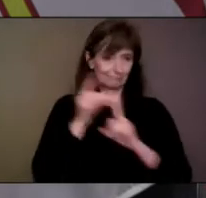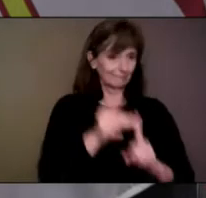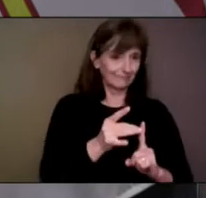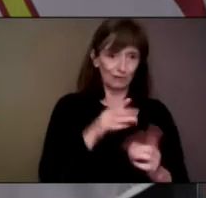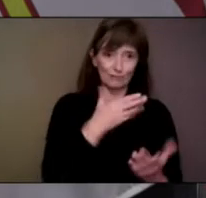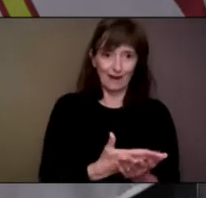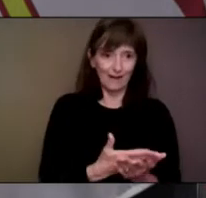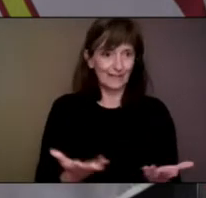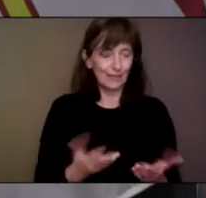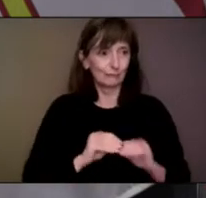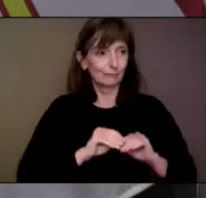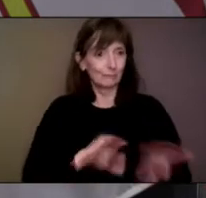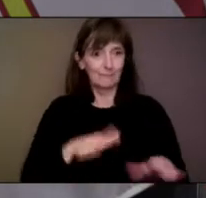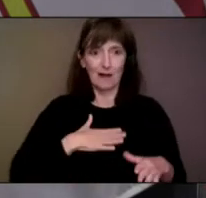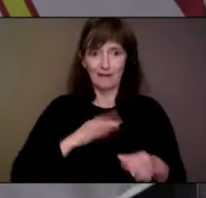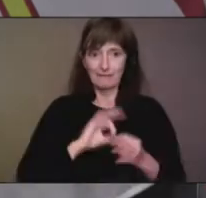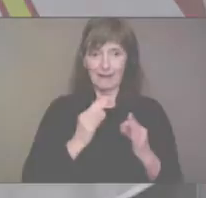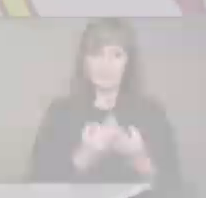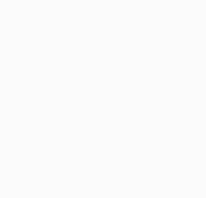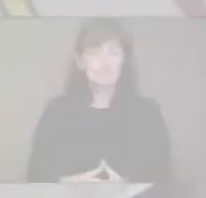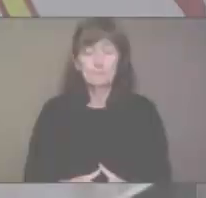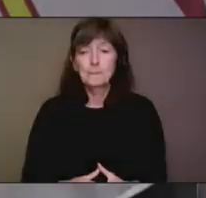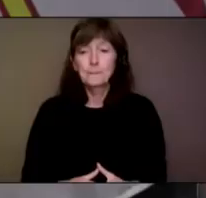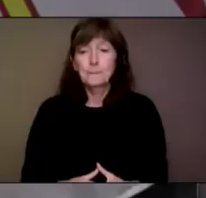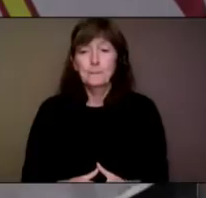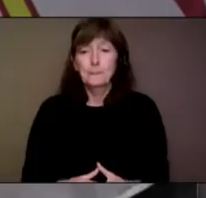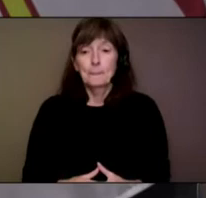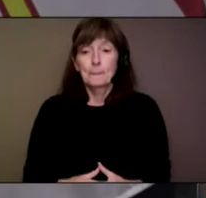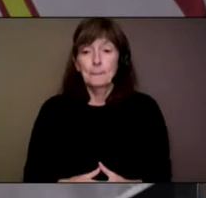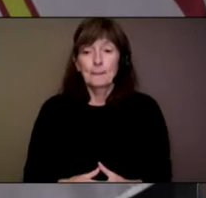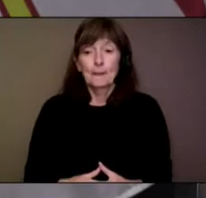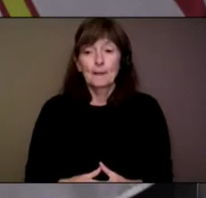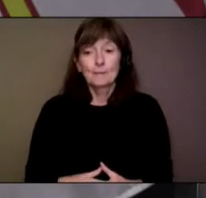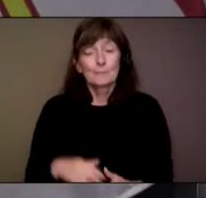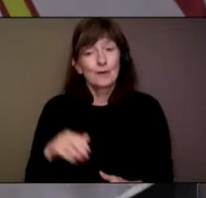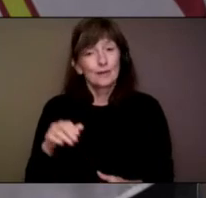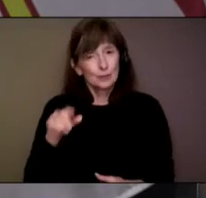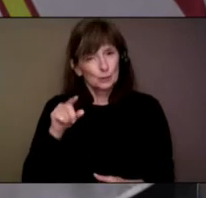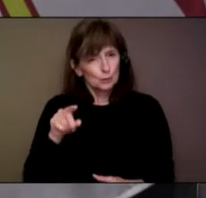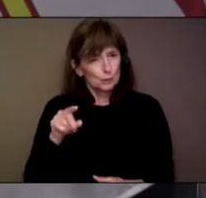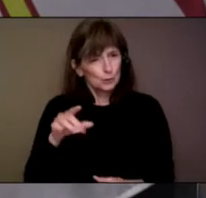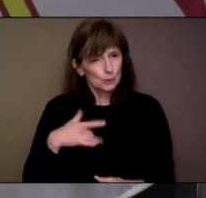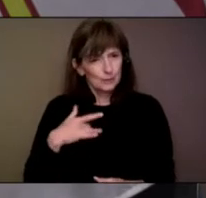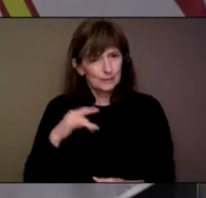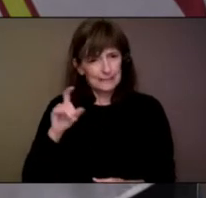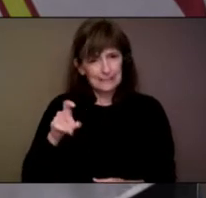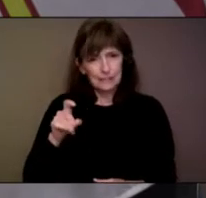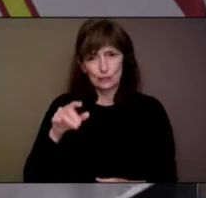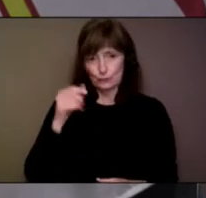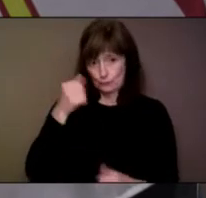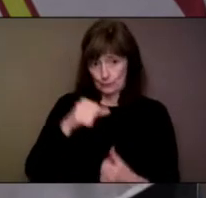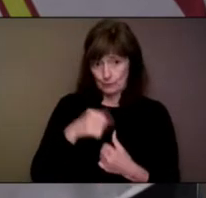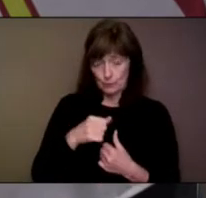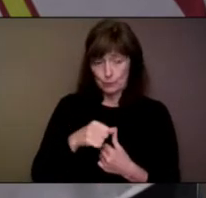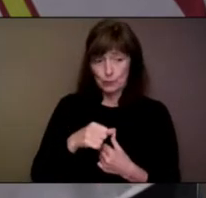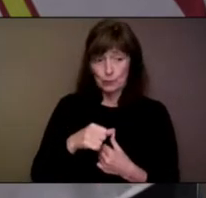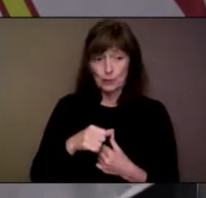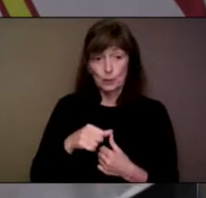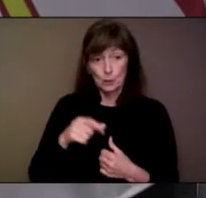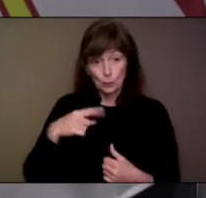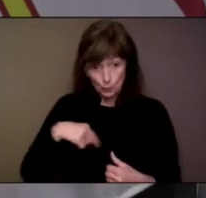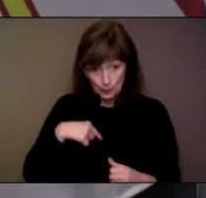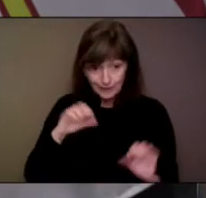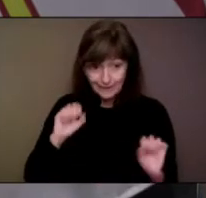to be doubly vaccinated before they get here. I think people need to remember is that we have a way to be able to protect ourselves